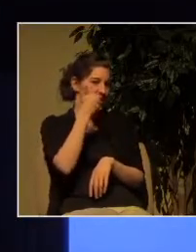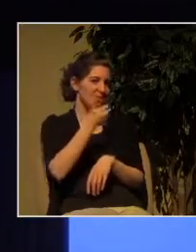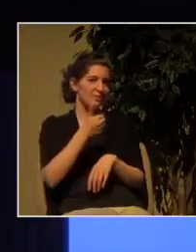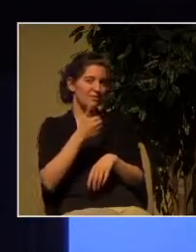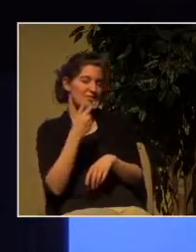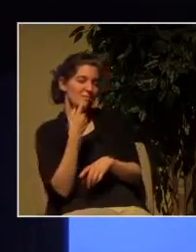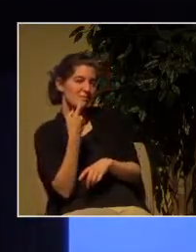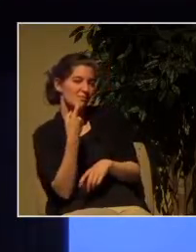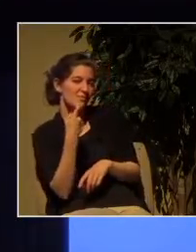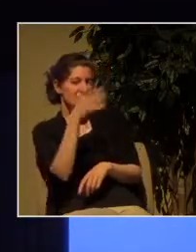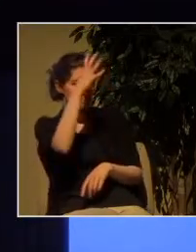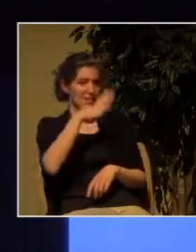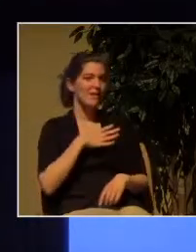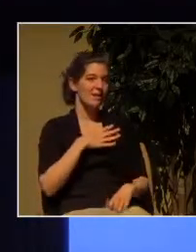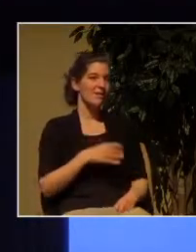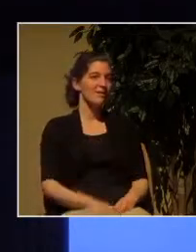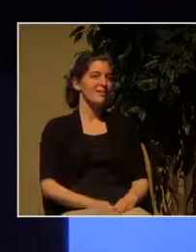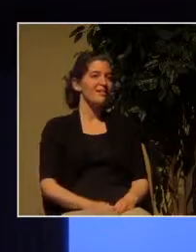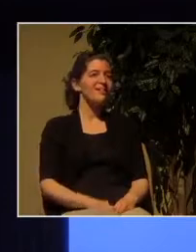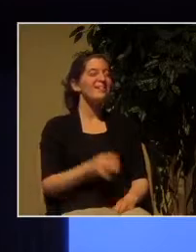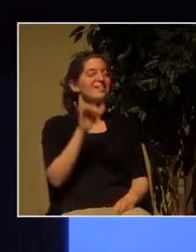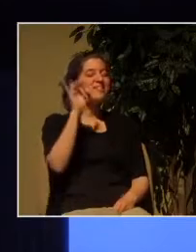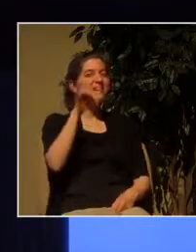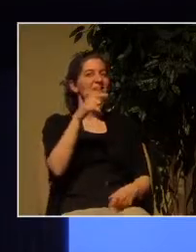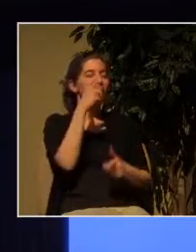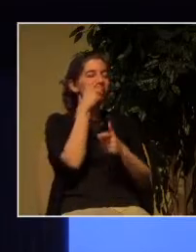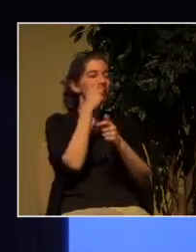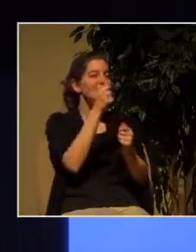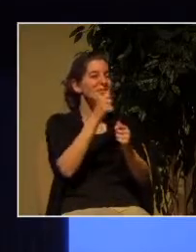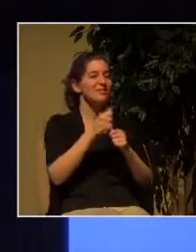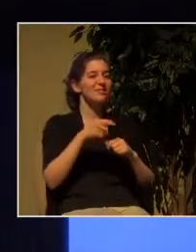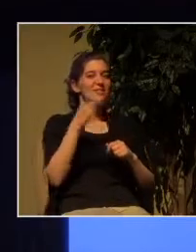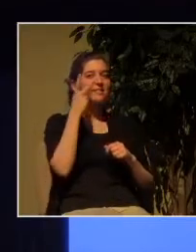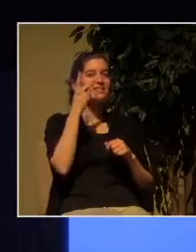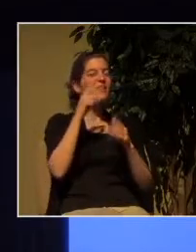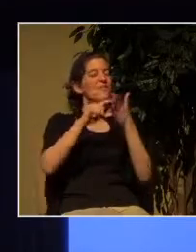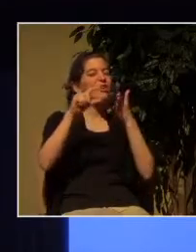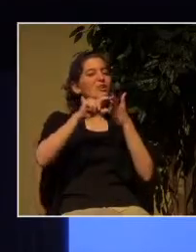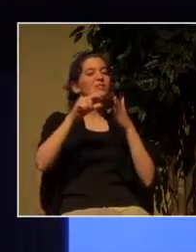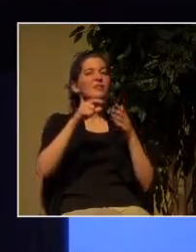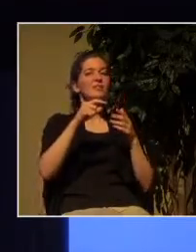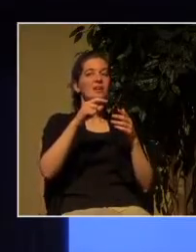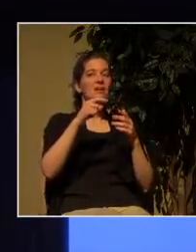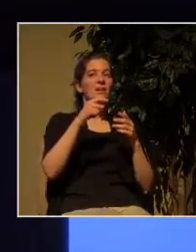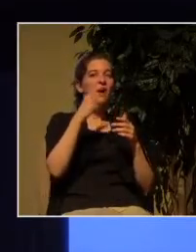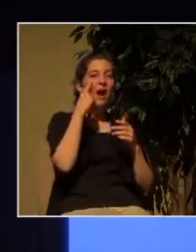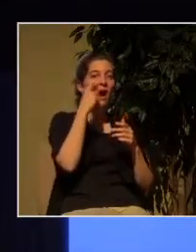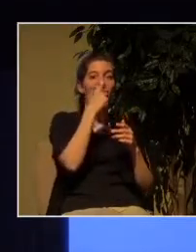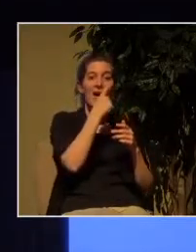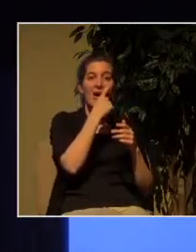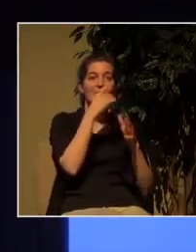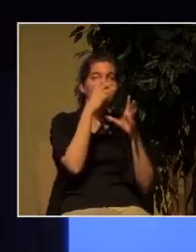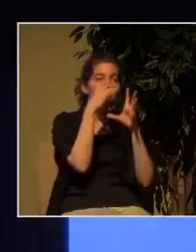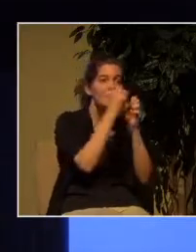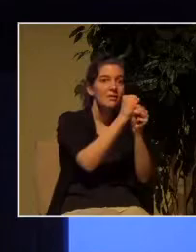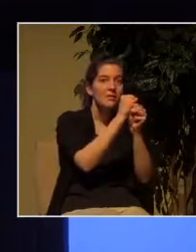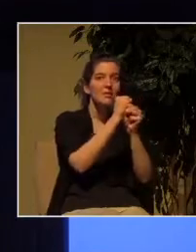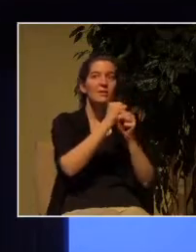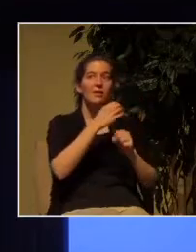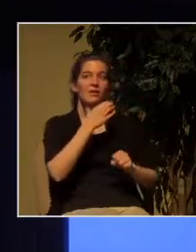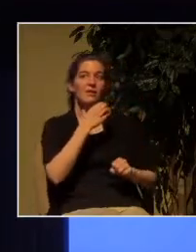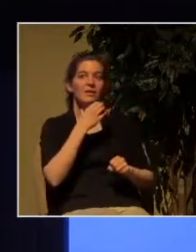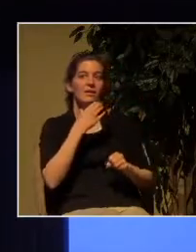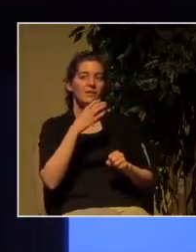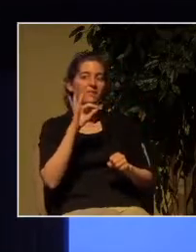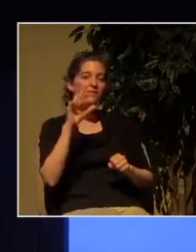so there you see values of the word lust of the eyes the pride of life and the lust of the flesh and